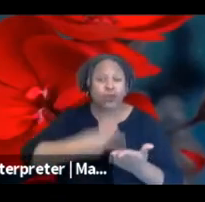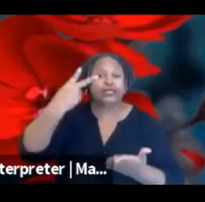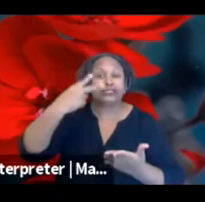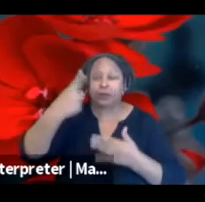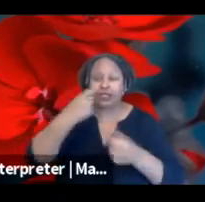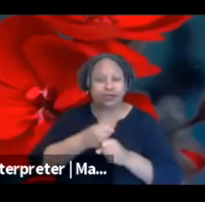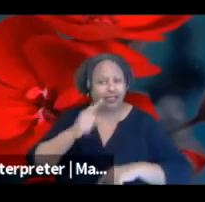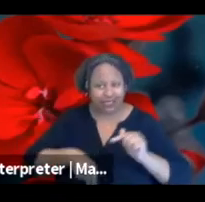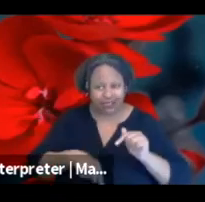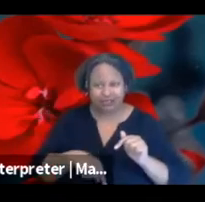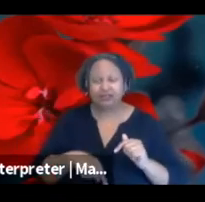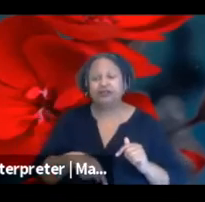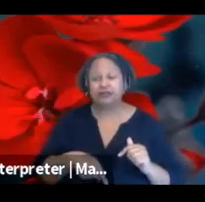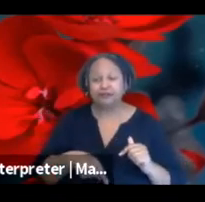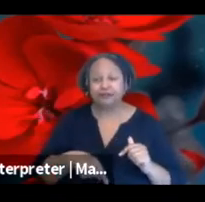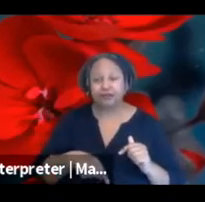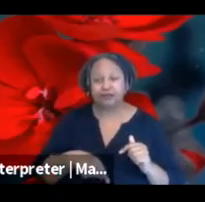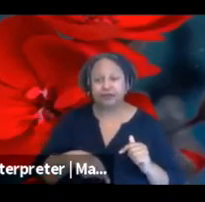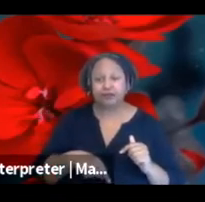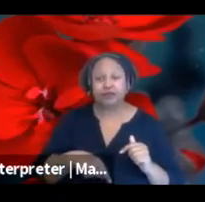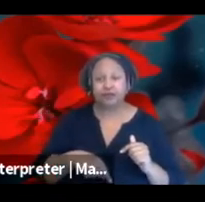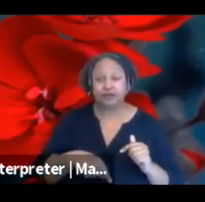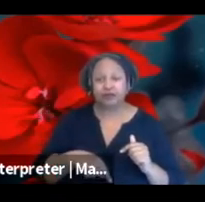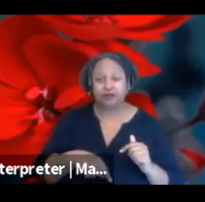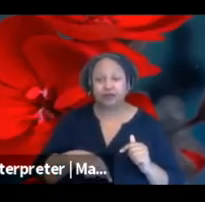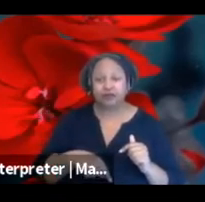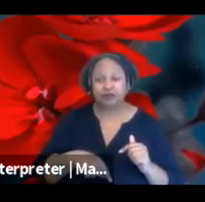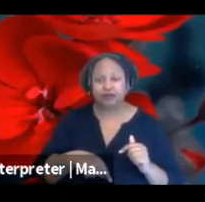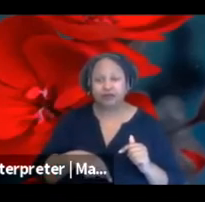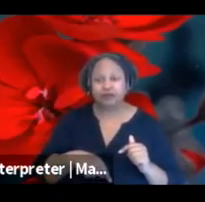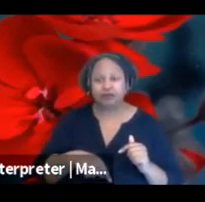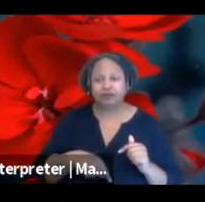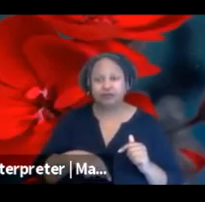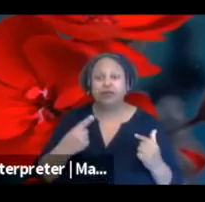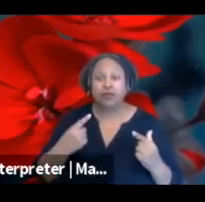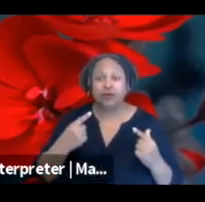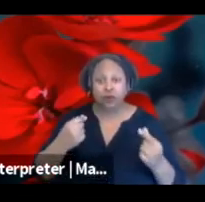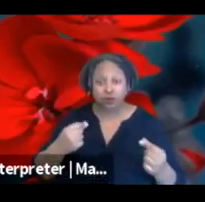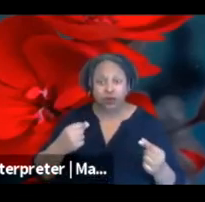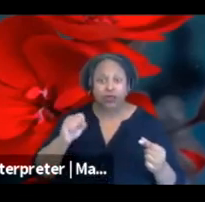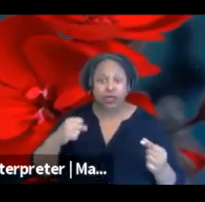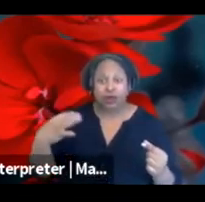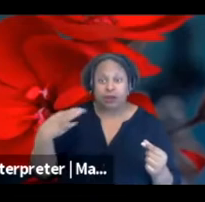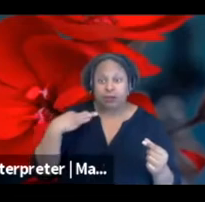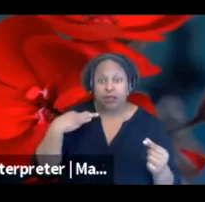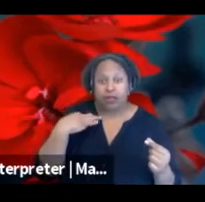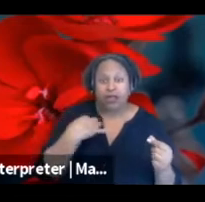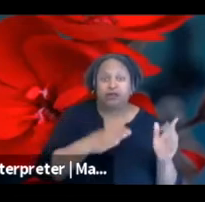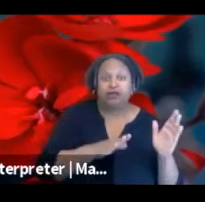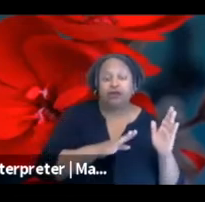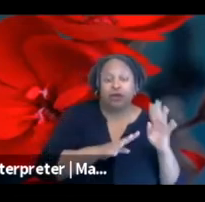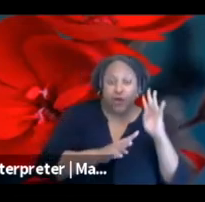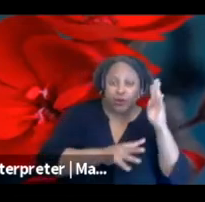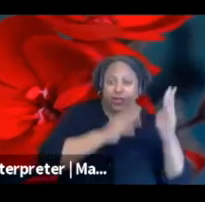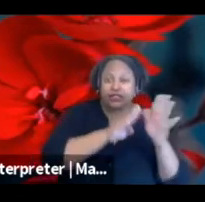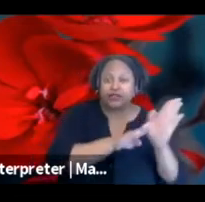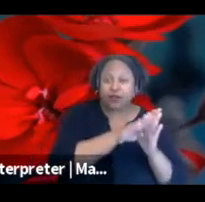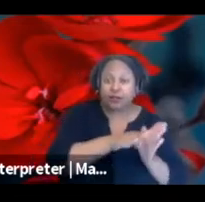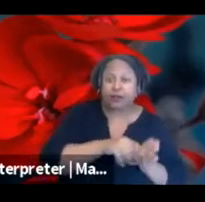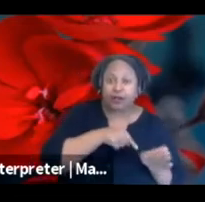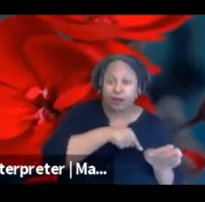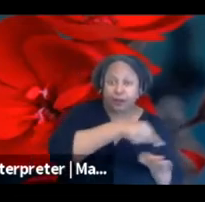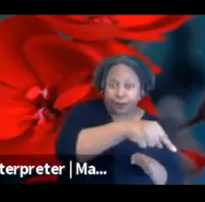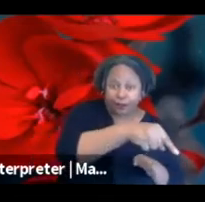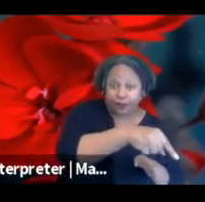another grant, one other grant in the strategic category. So if you have an Open Door, you wouldn't be able to